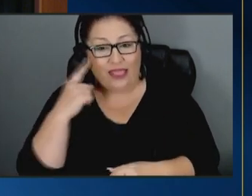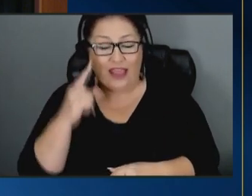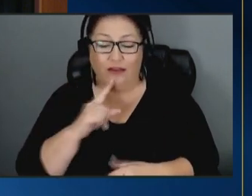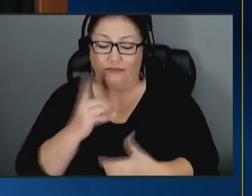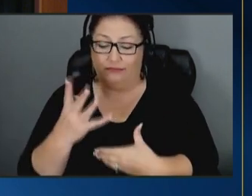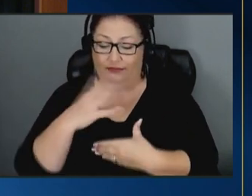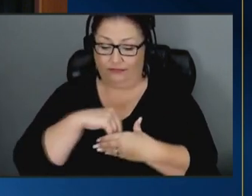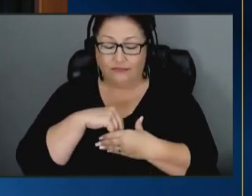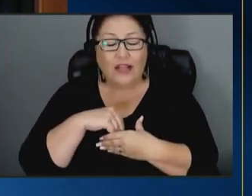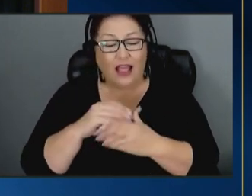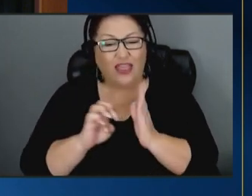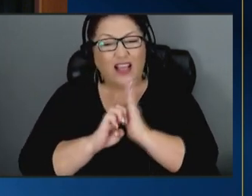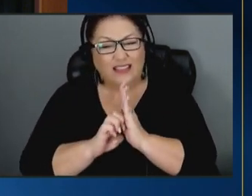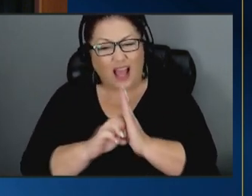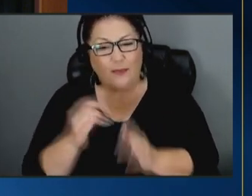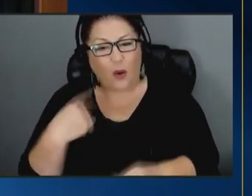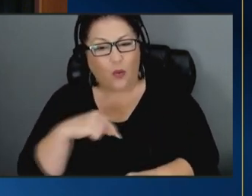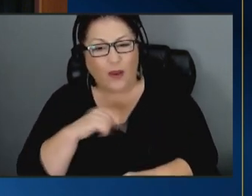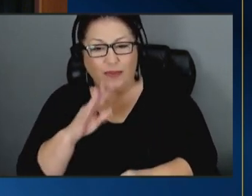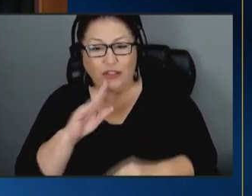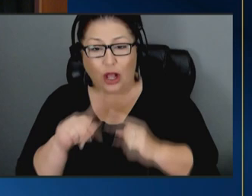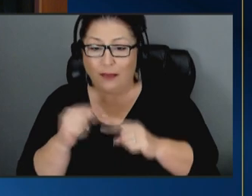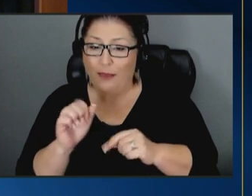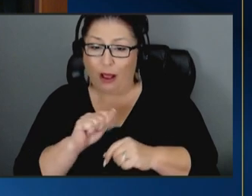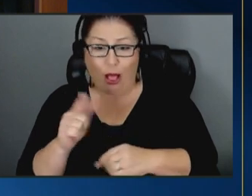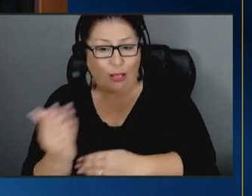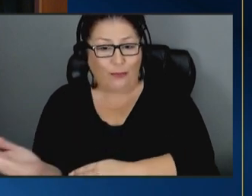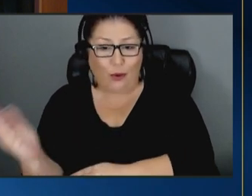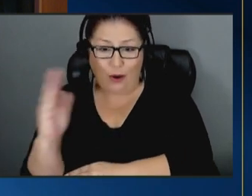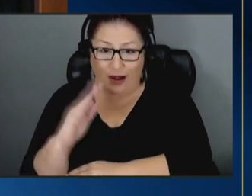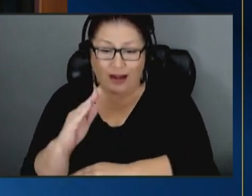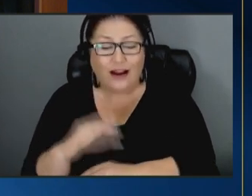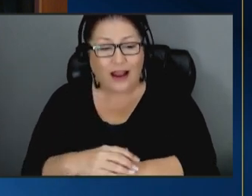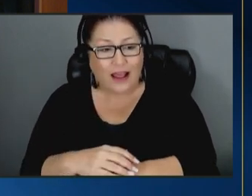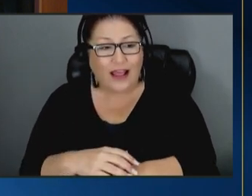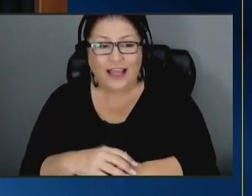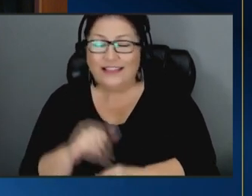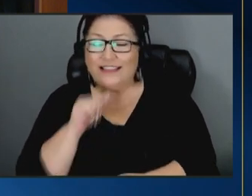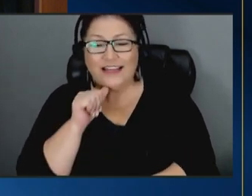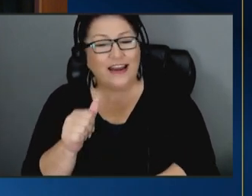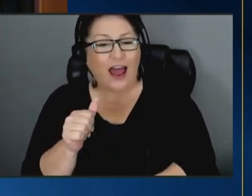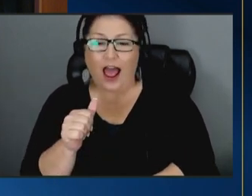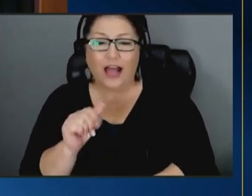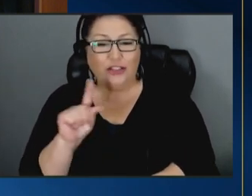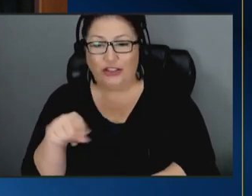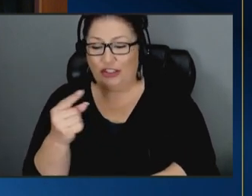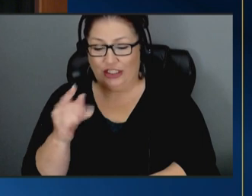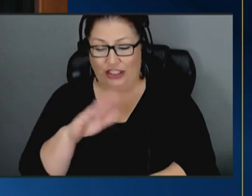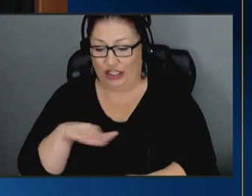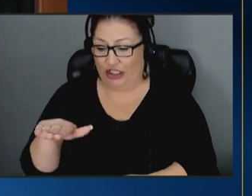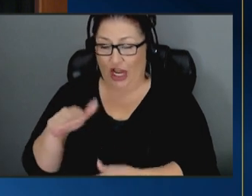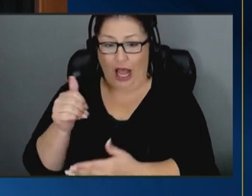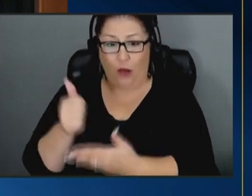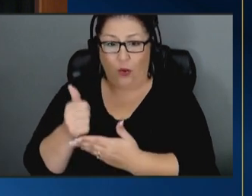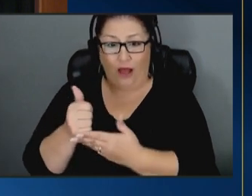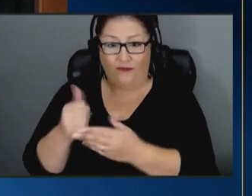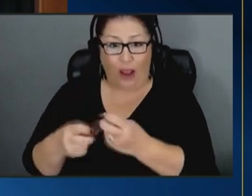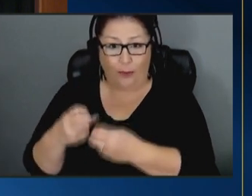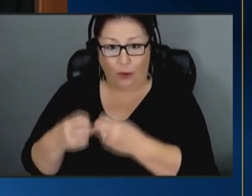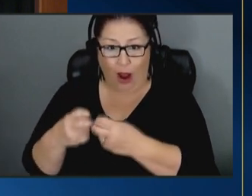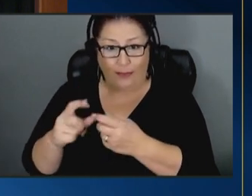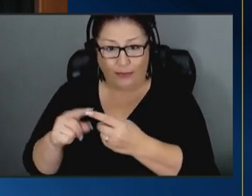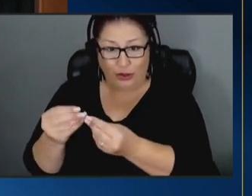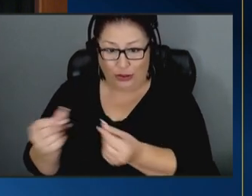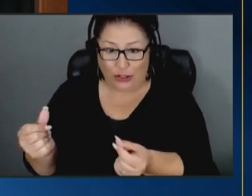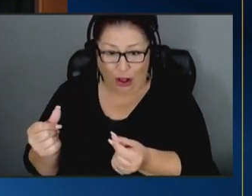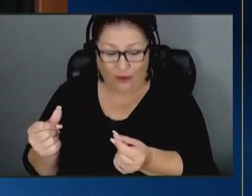example that we've been talking about all morning around it's it's not just a child welfare problem to solve it